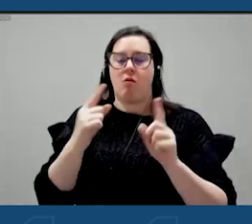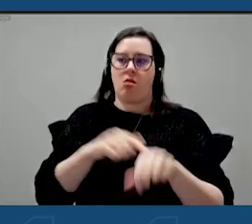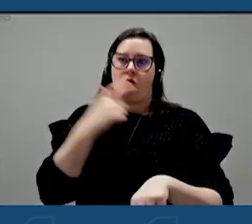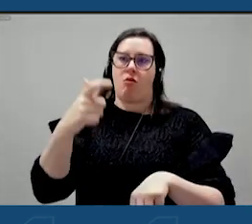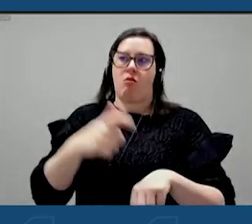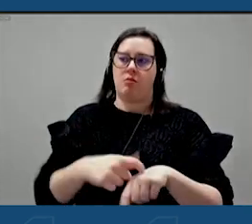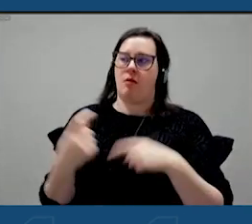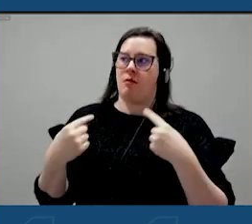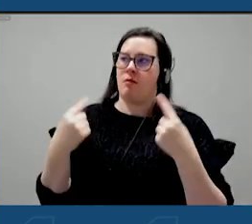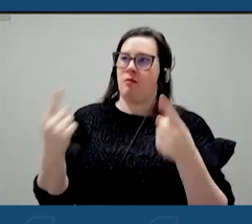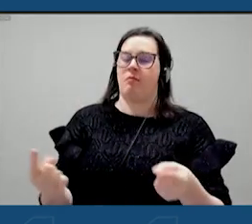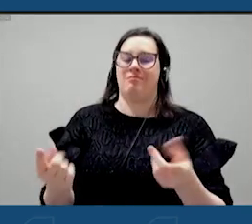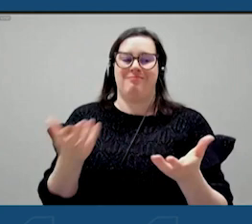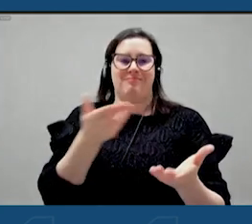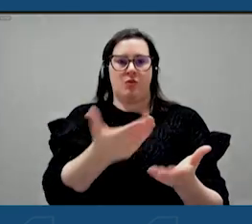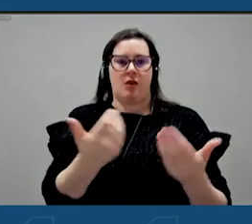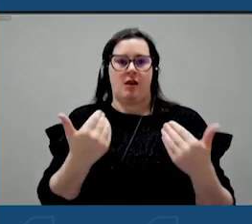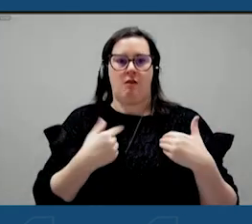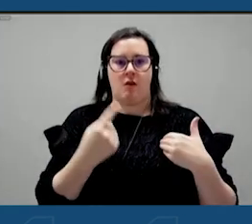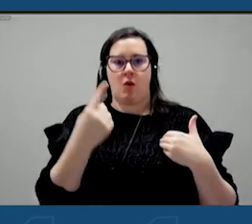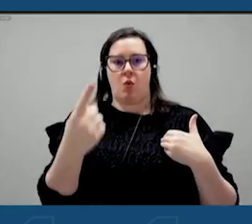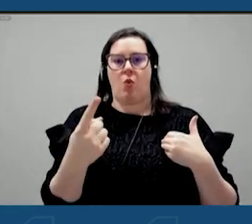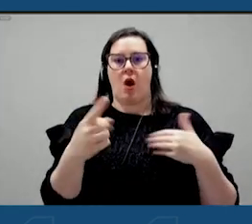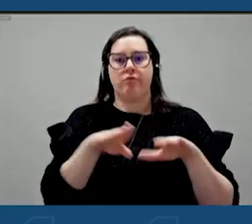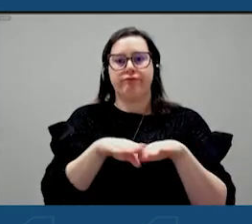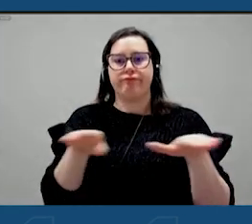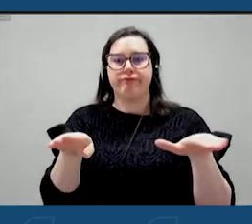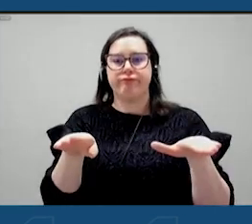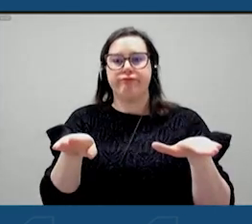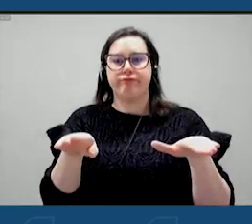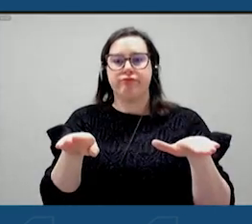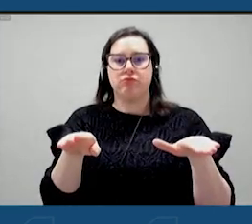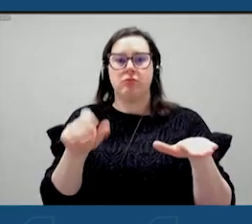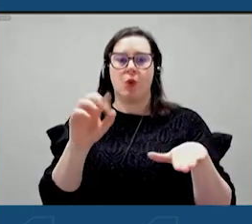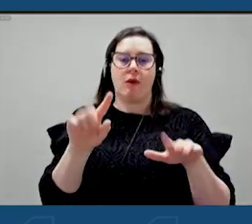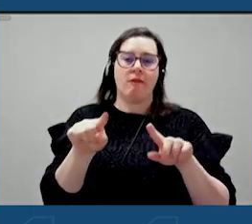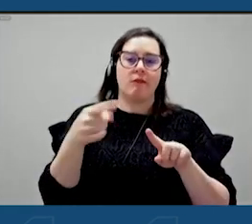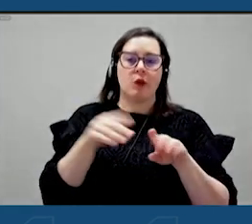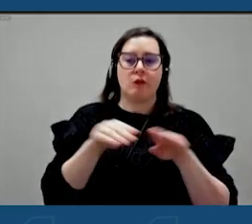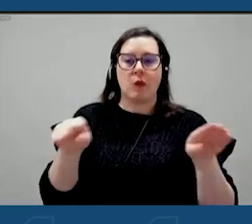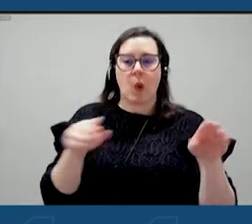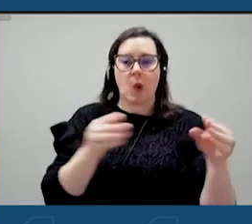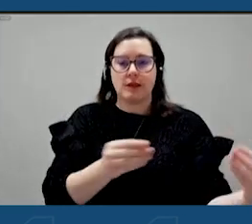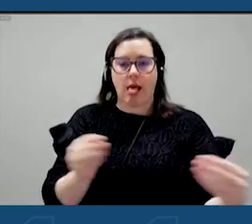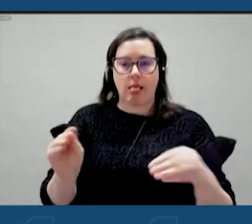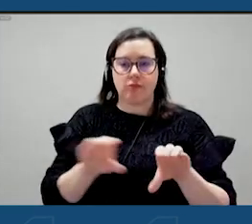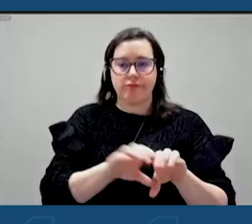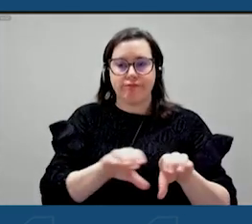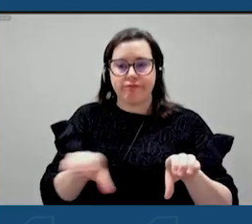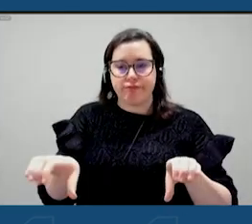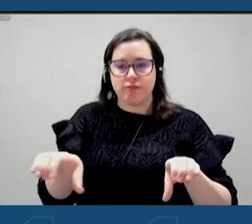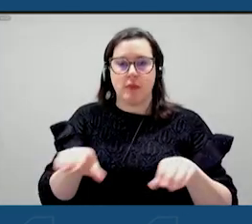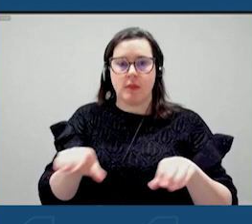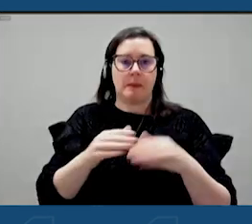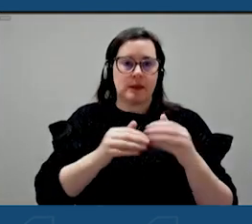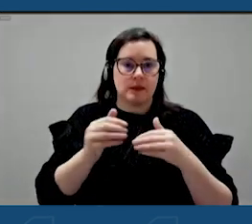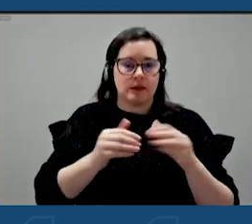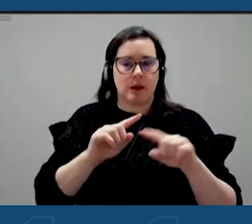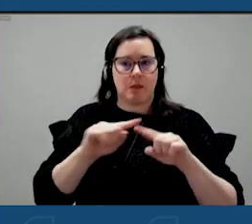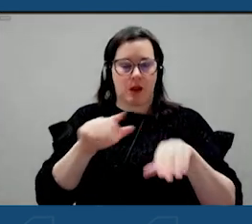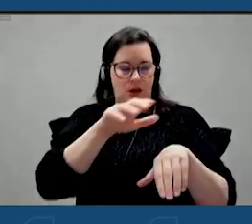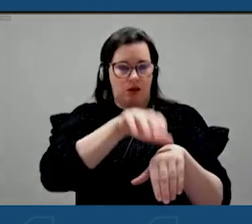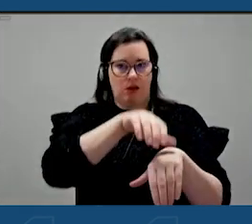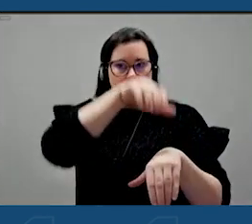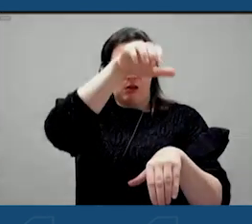downtown's comprised of one story or, you know, first floor retail shops and businesses, but no one takes